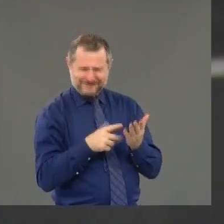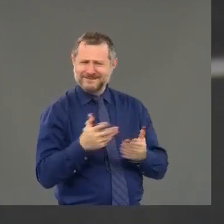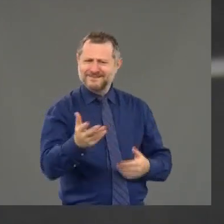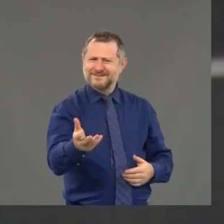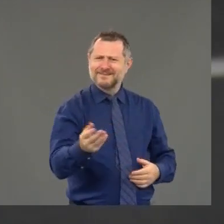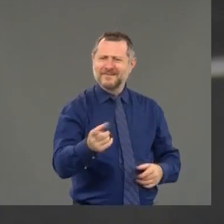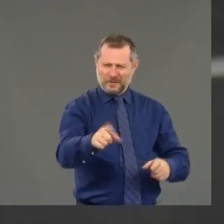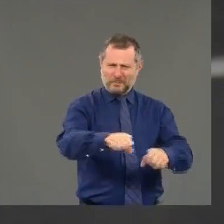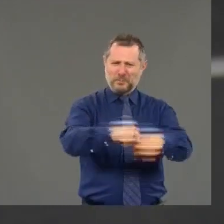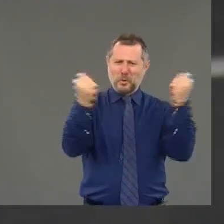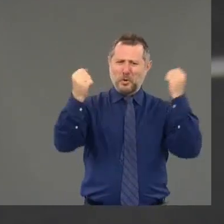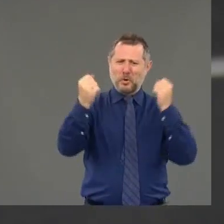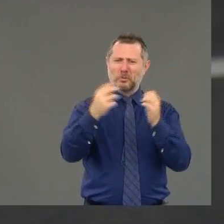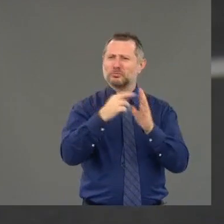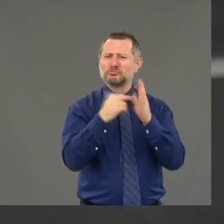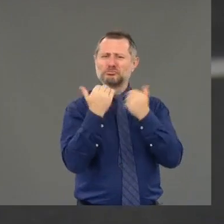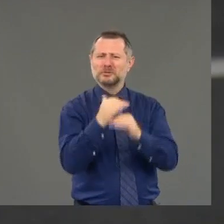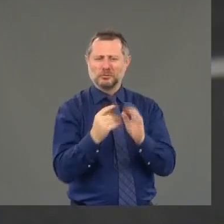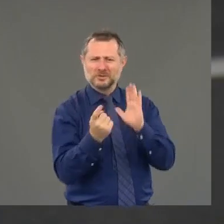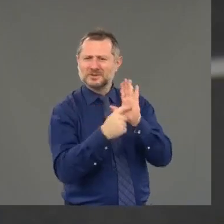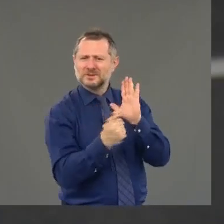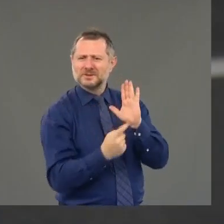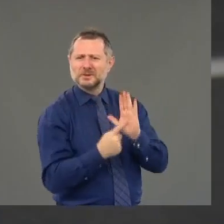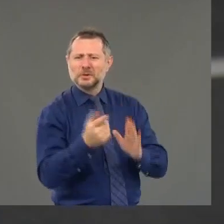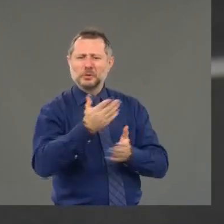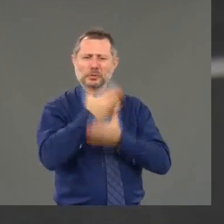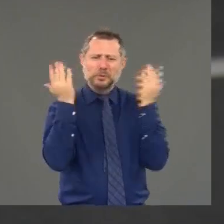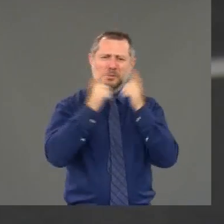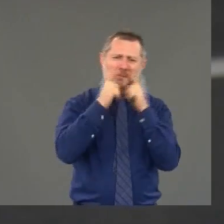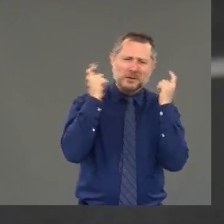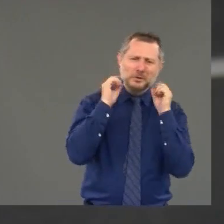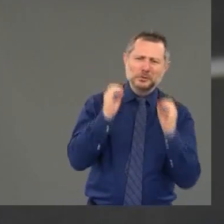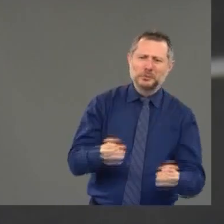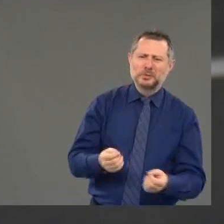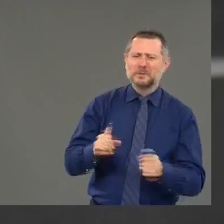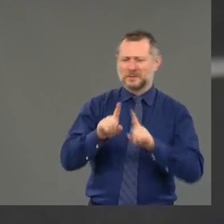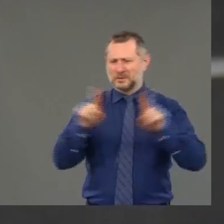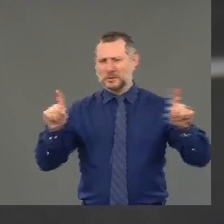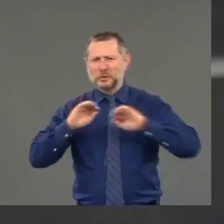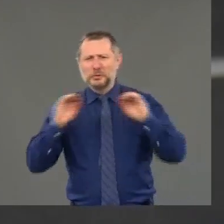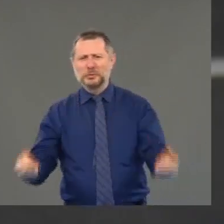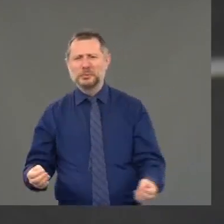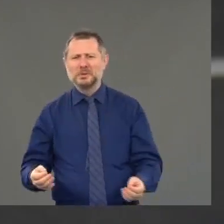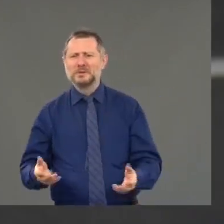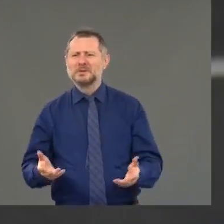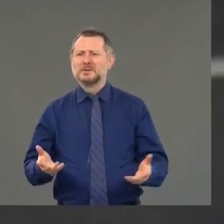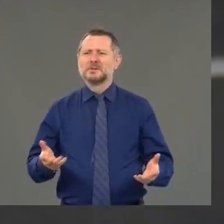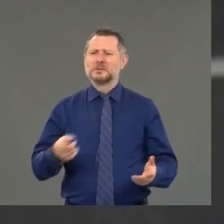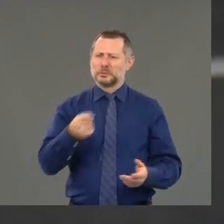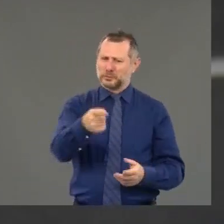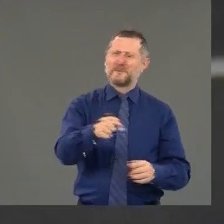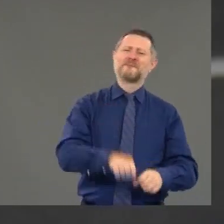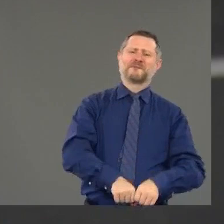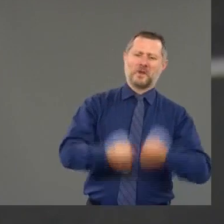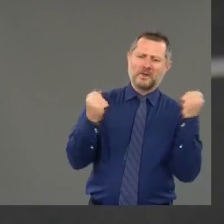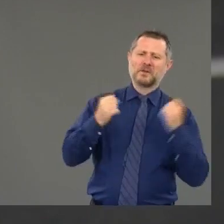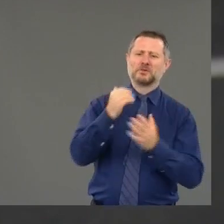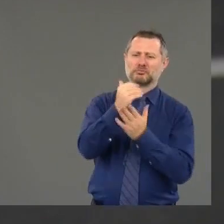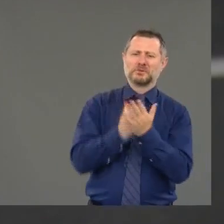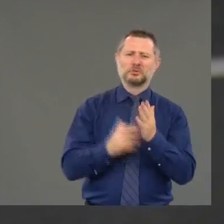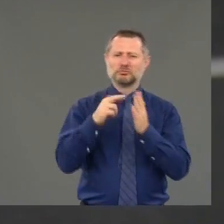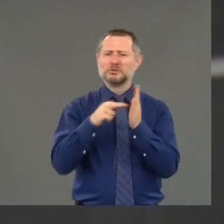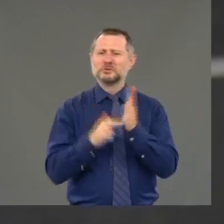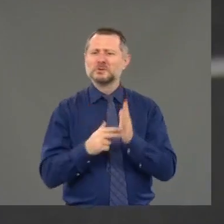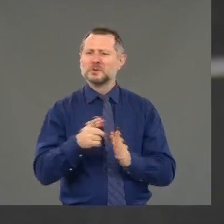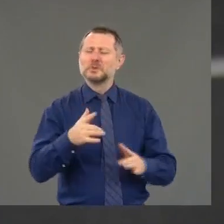everything. Everything. No masks, no social distancing. You're violating the rules. What are you doing?